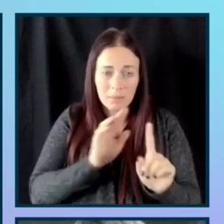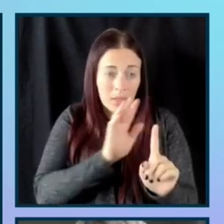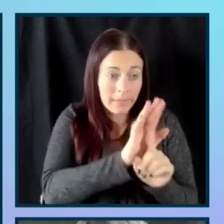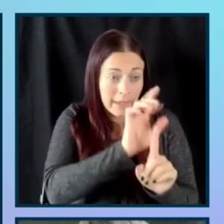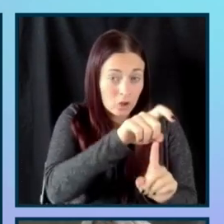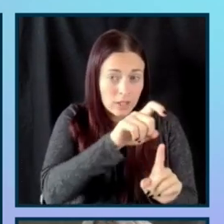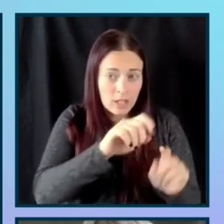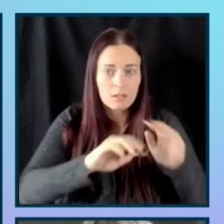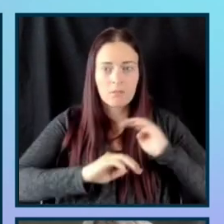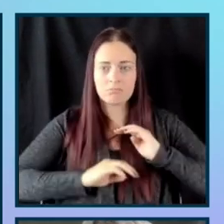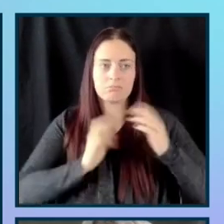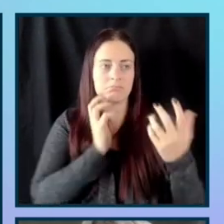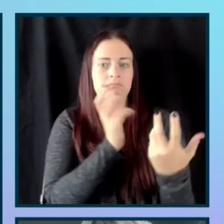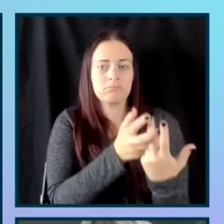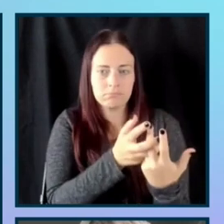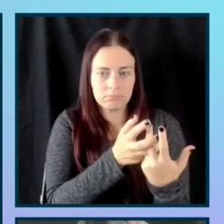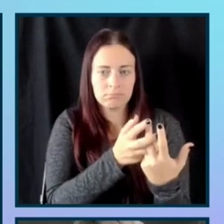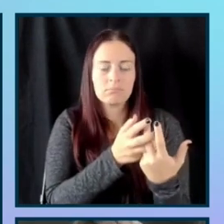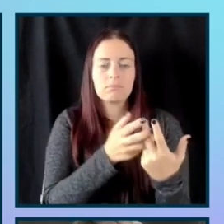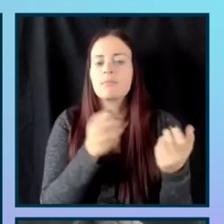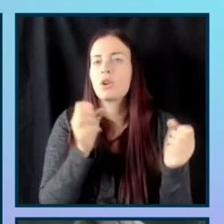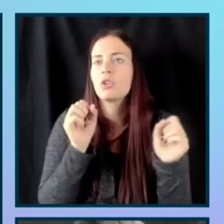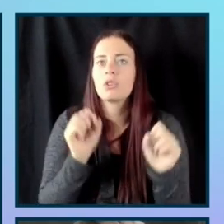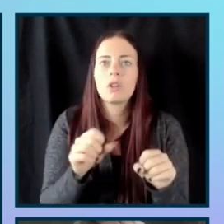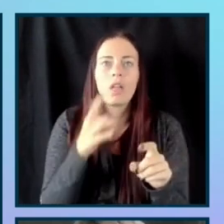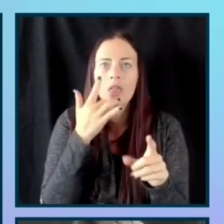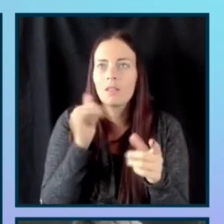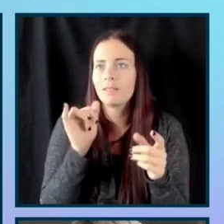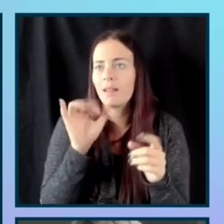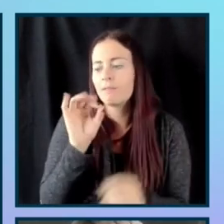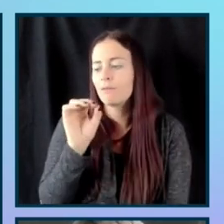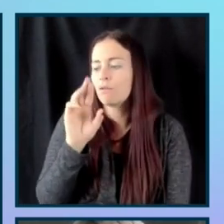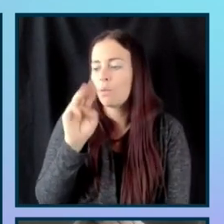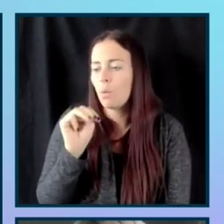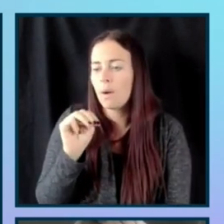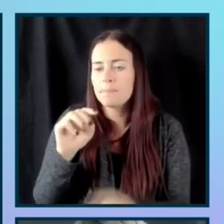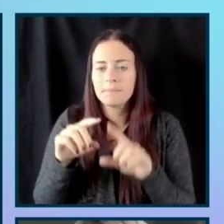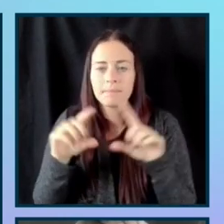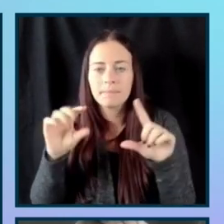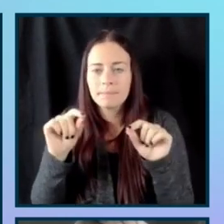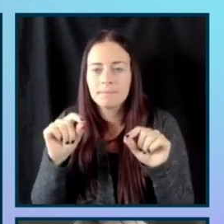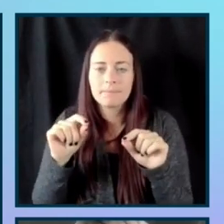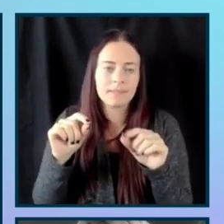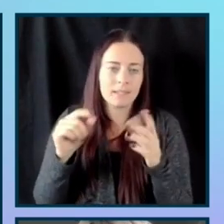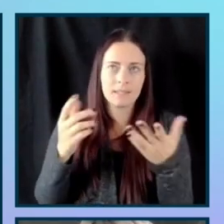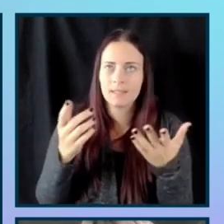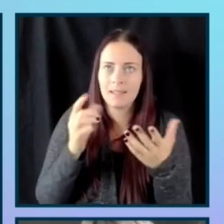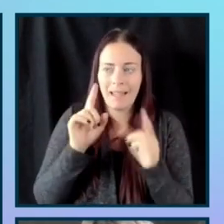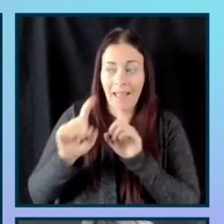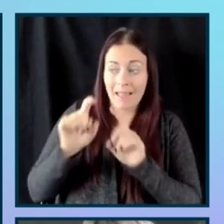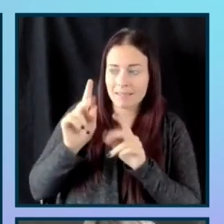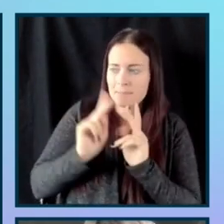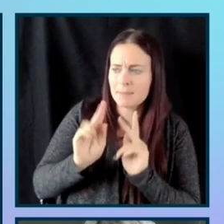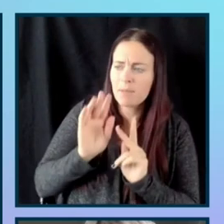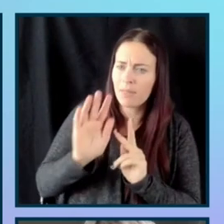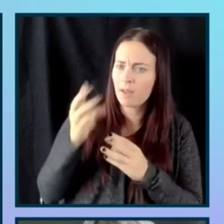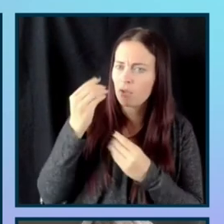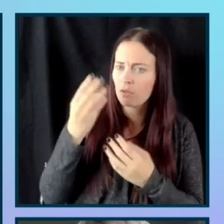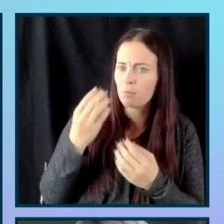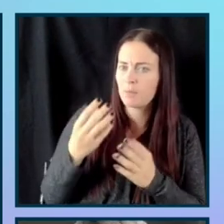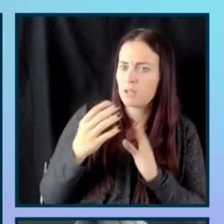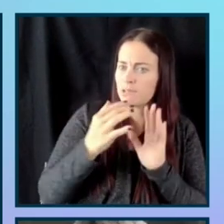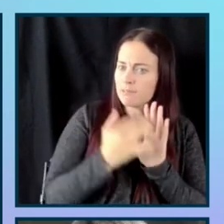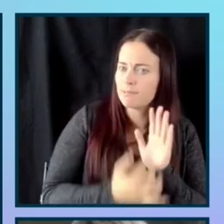look like, uh, form fields for like asking people demographic information. Um,